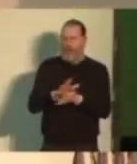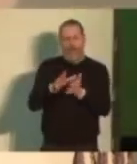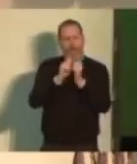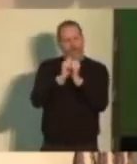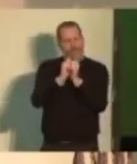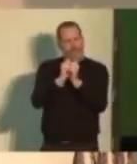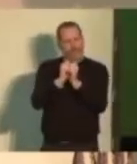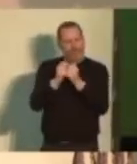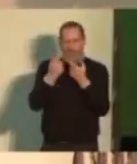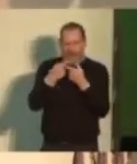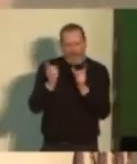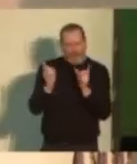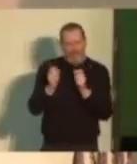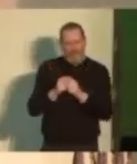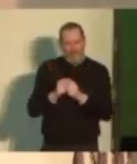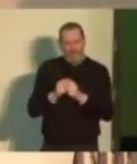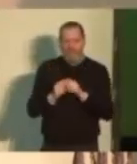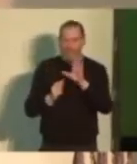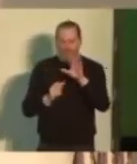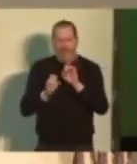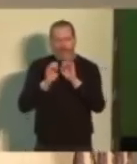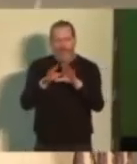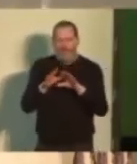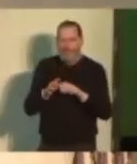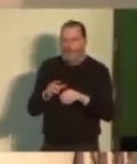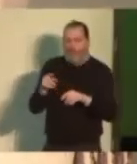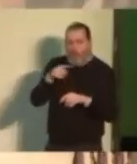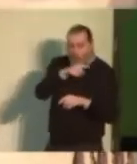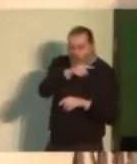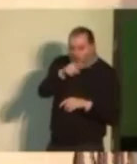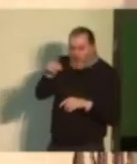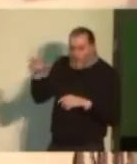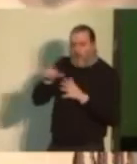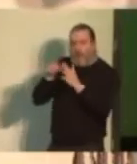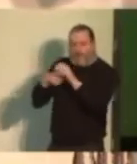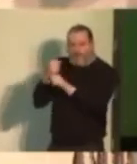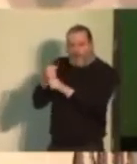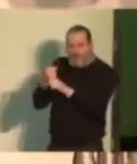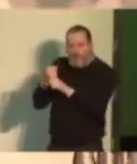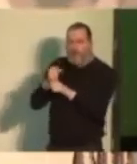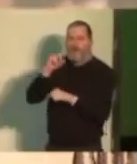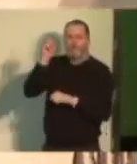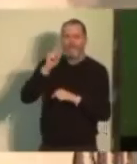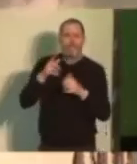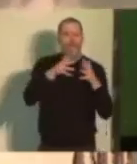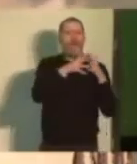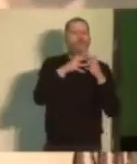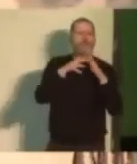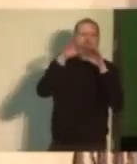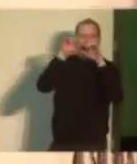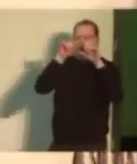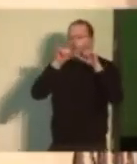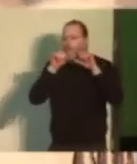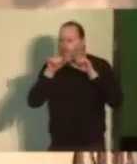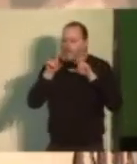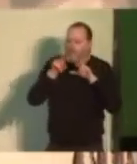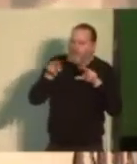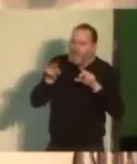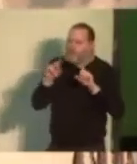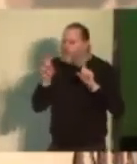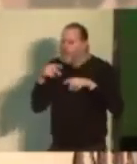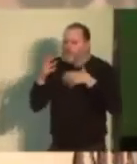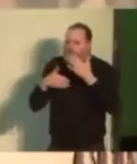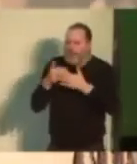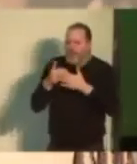what you are doing. Let me tell you something. What you are doing is being noticed in the United States and around the world. You're an inspiration to